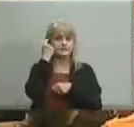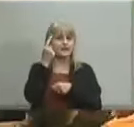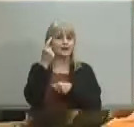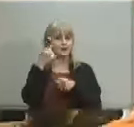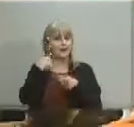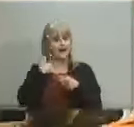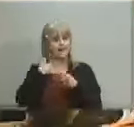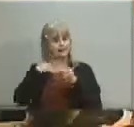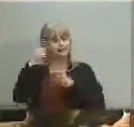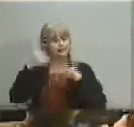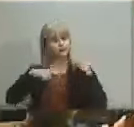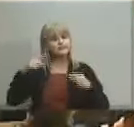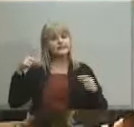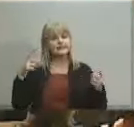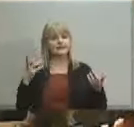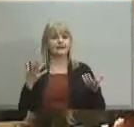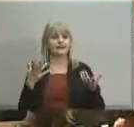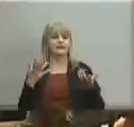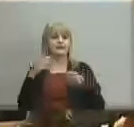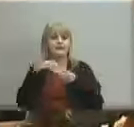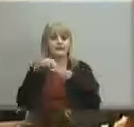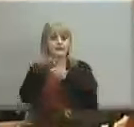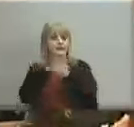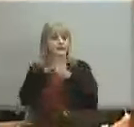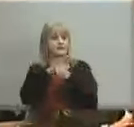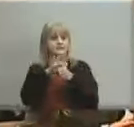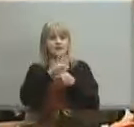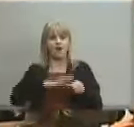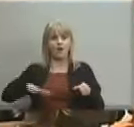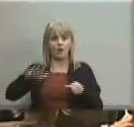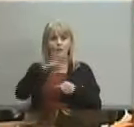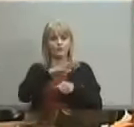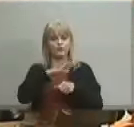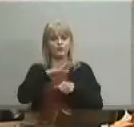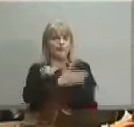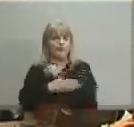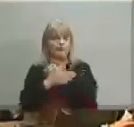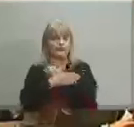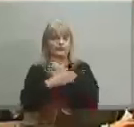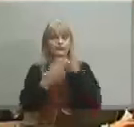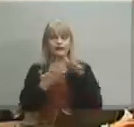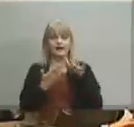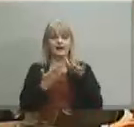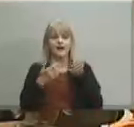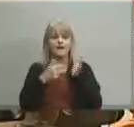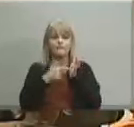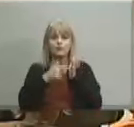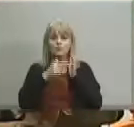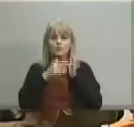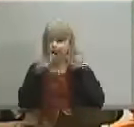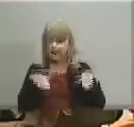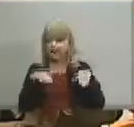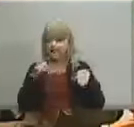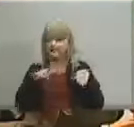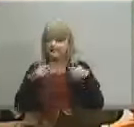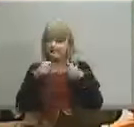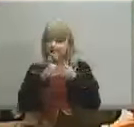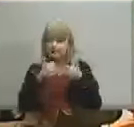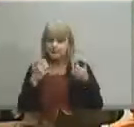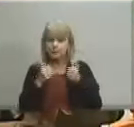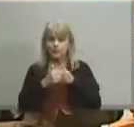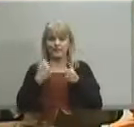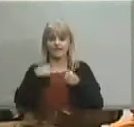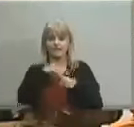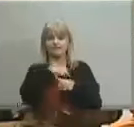diversity you know in in our areas all all over the county affordable housing obviously needs to catch up with